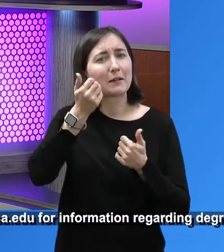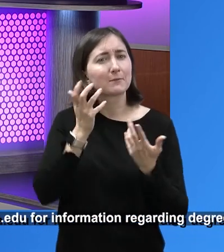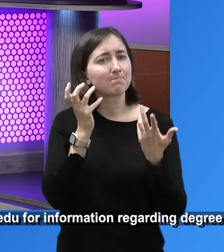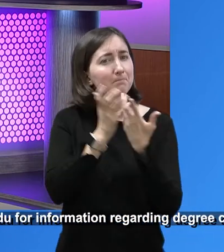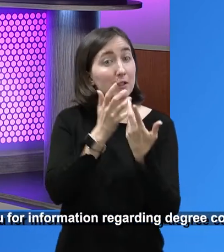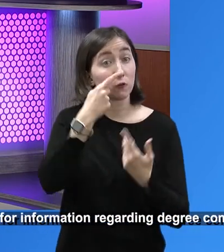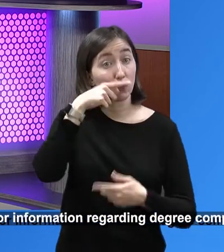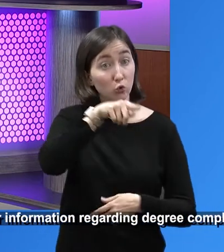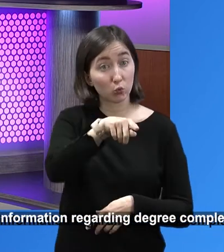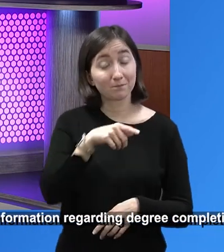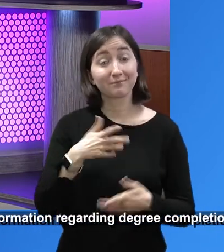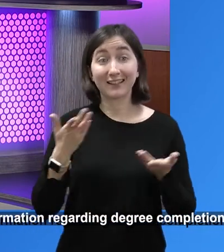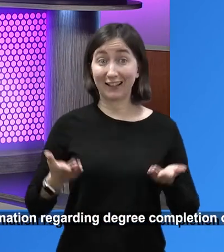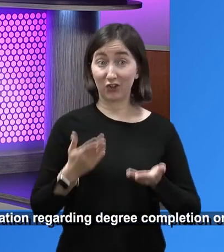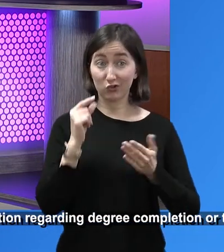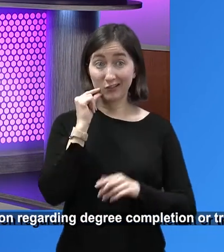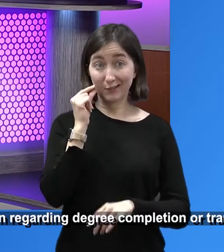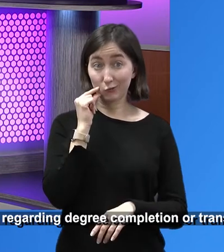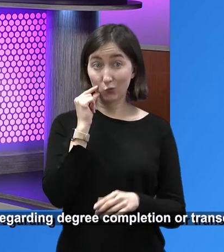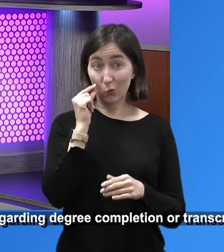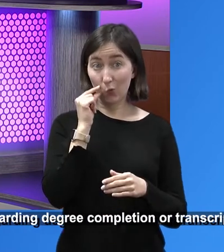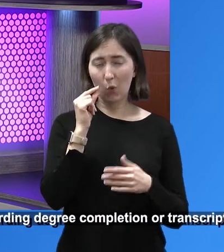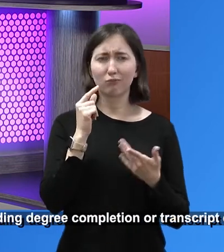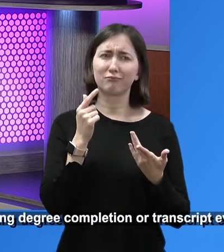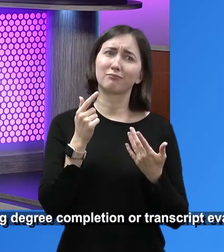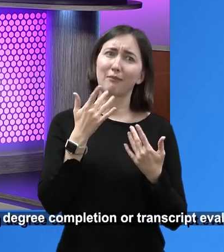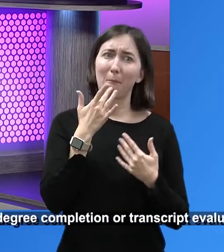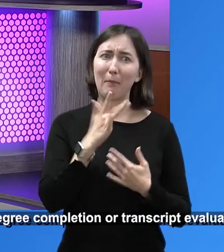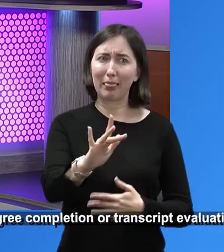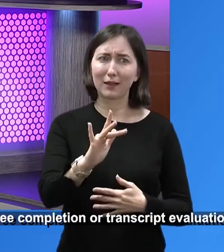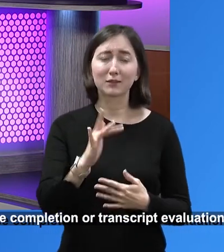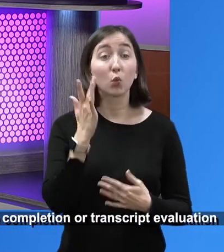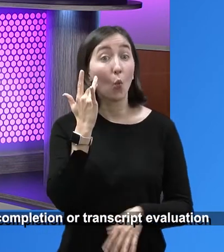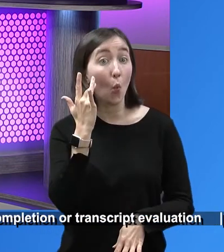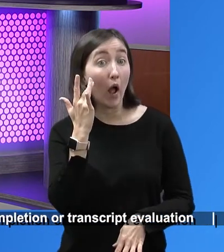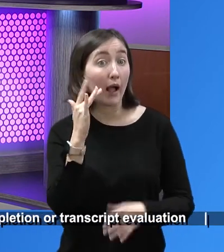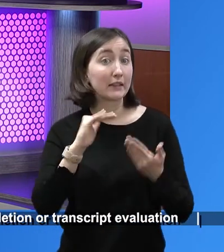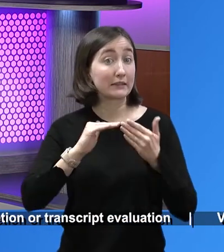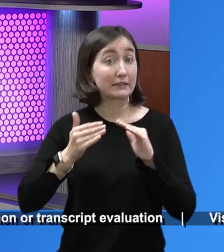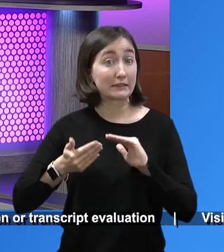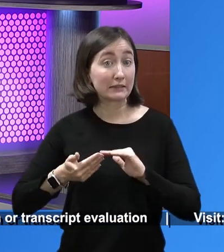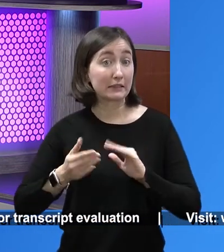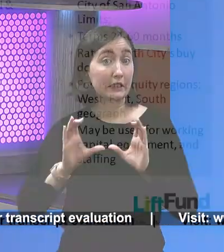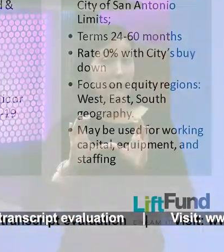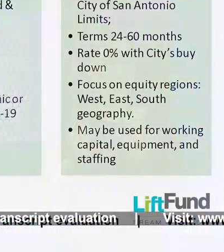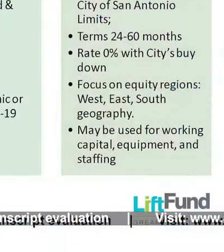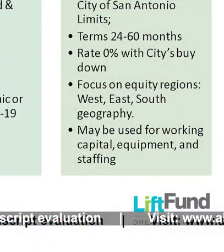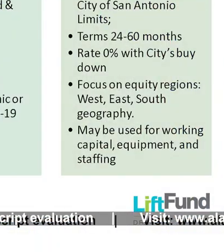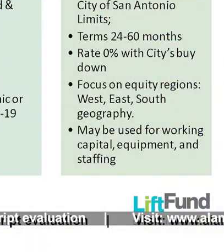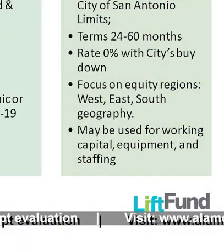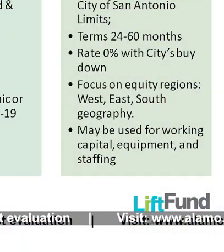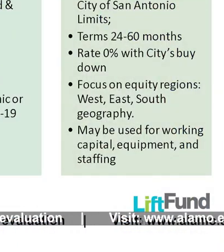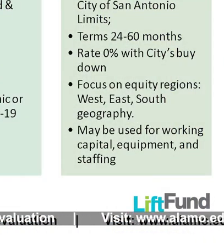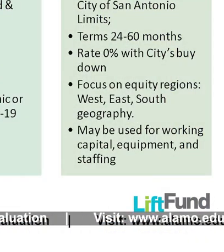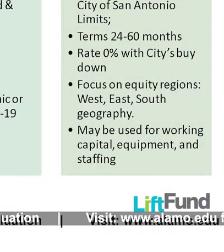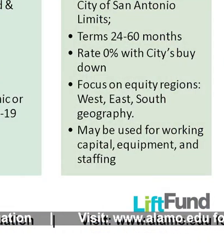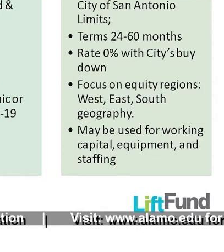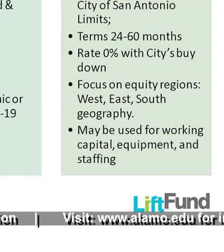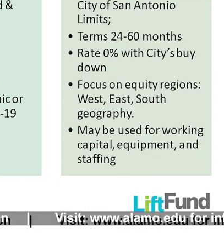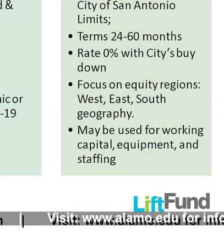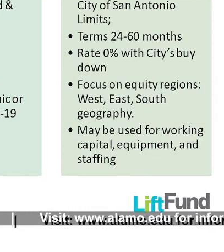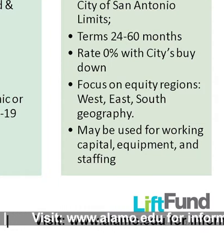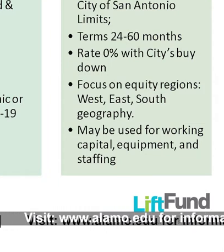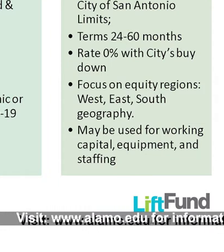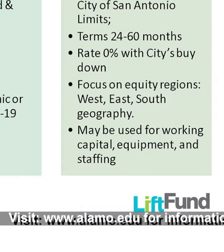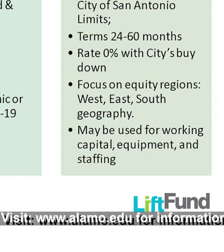you. Absolutely. Right. Yeah. And then here specifically, we are blessed in the city of San Antonio because through city council